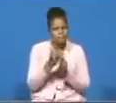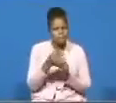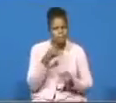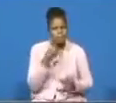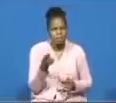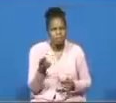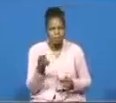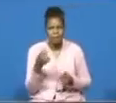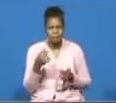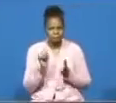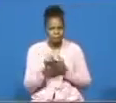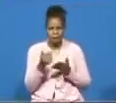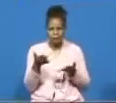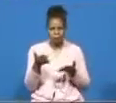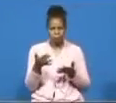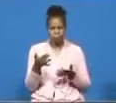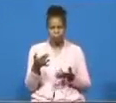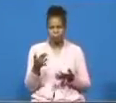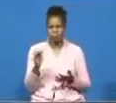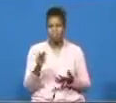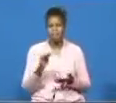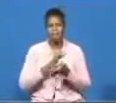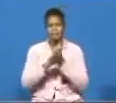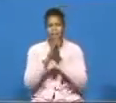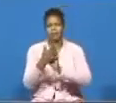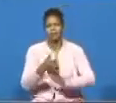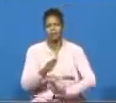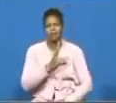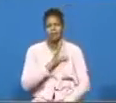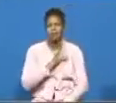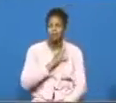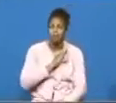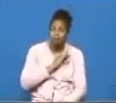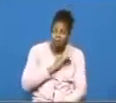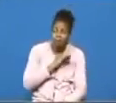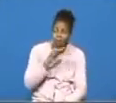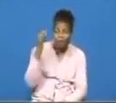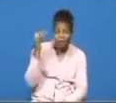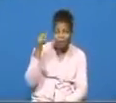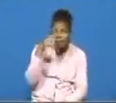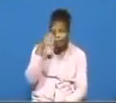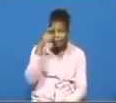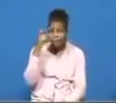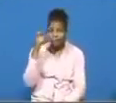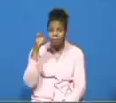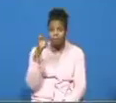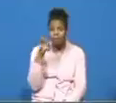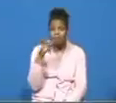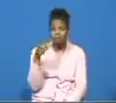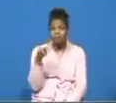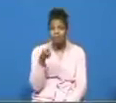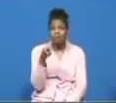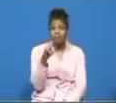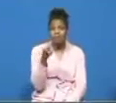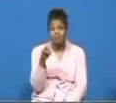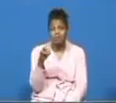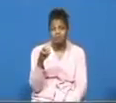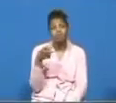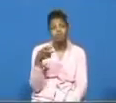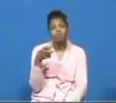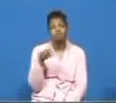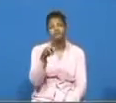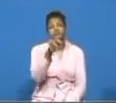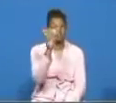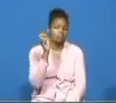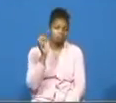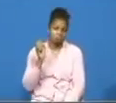soul became discouraged because of the way and when i look at it the bible